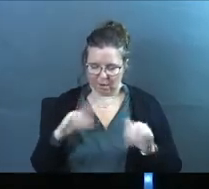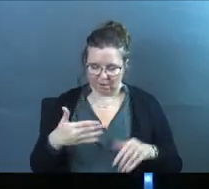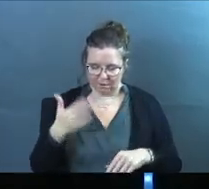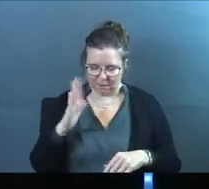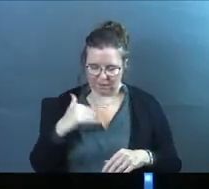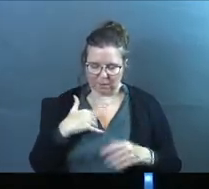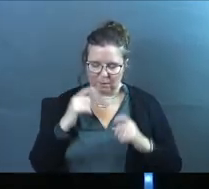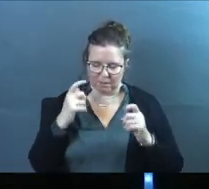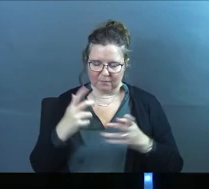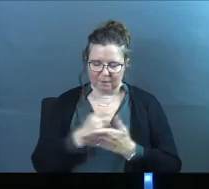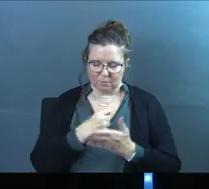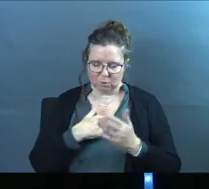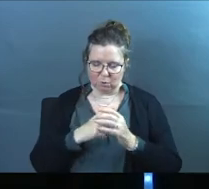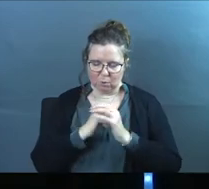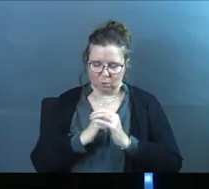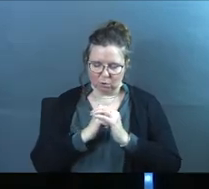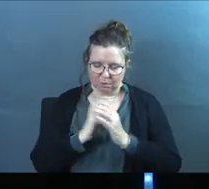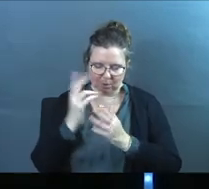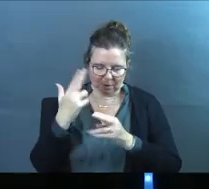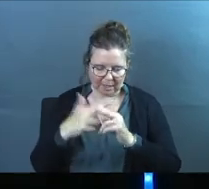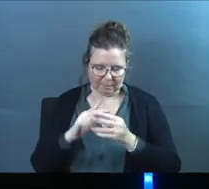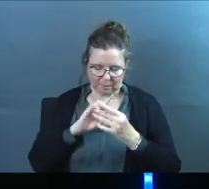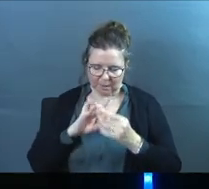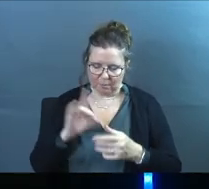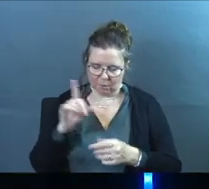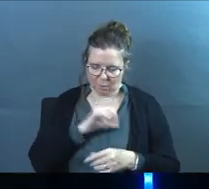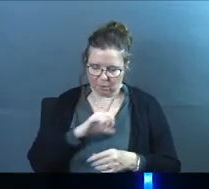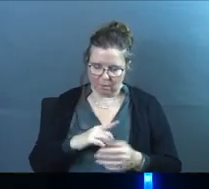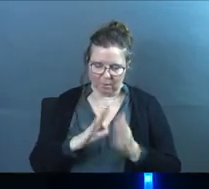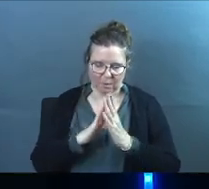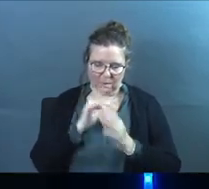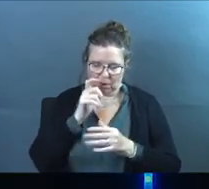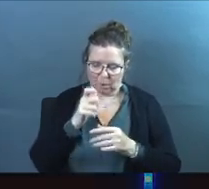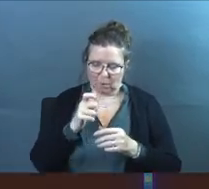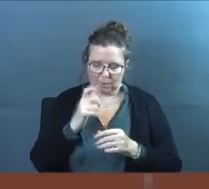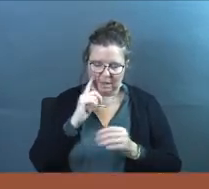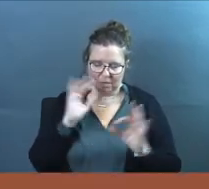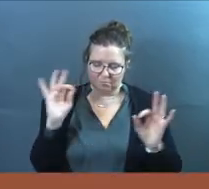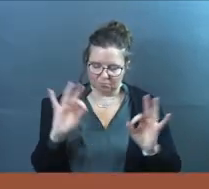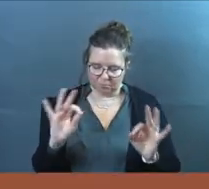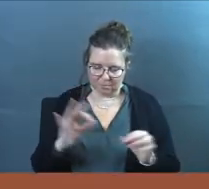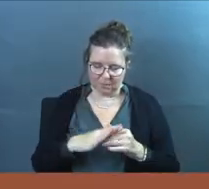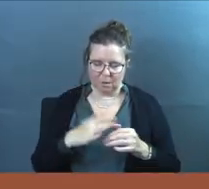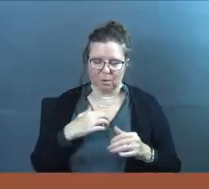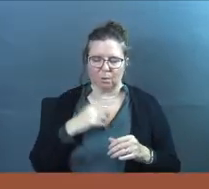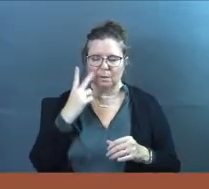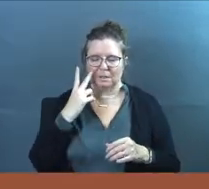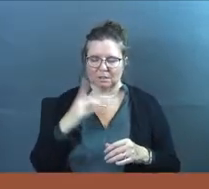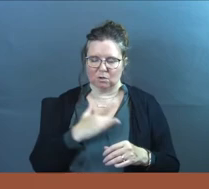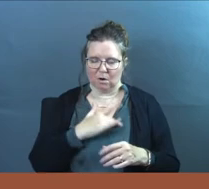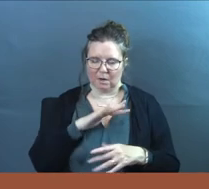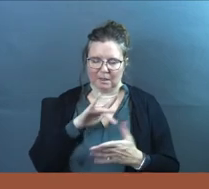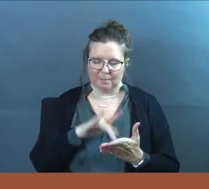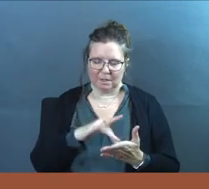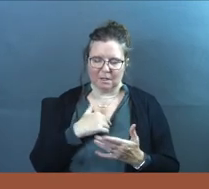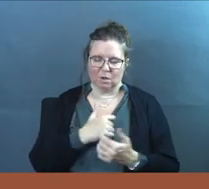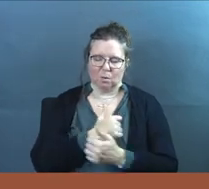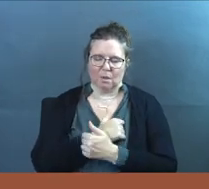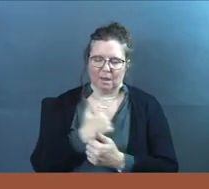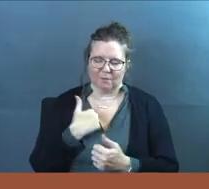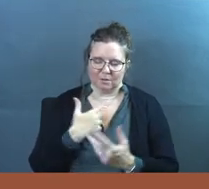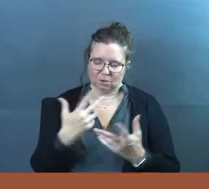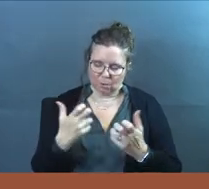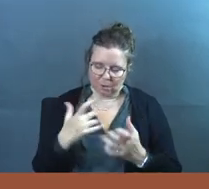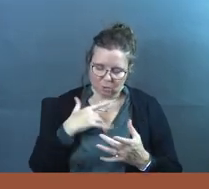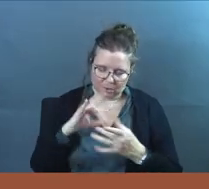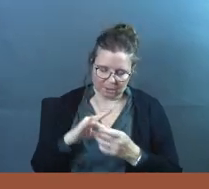house, God, that we get the opportunity to worship your name, to connect with you, Lord. I pray that we don't take it for granted, but we see your heart in the midst, God, that you love us